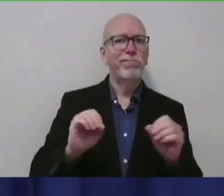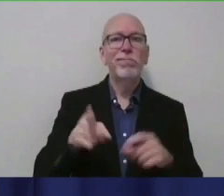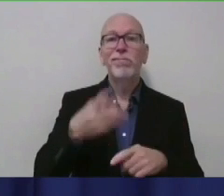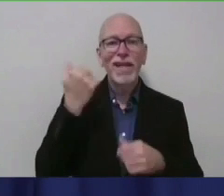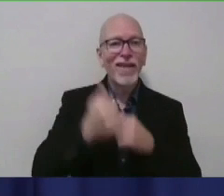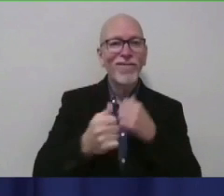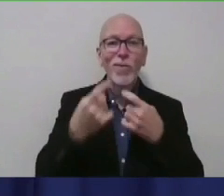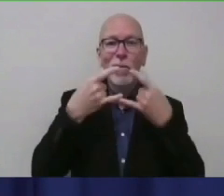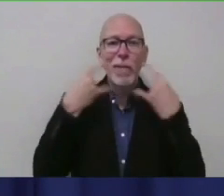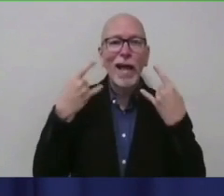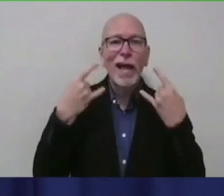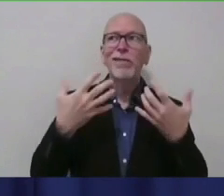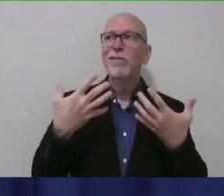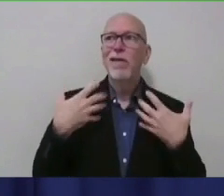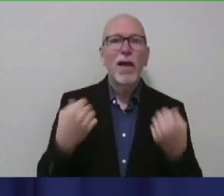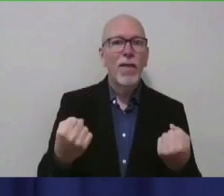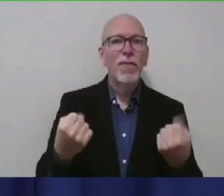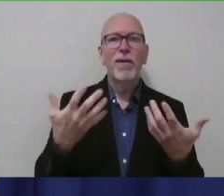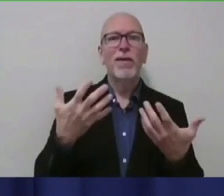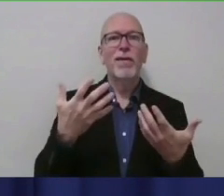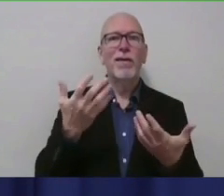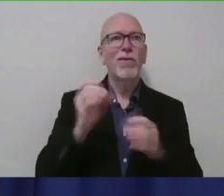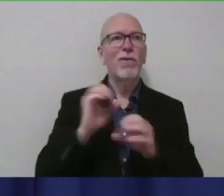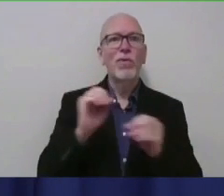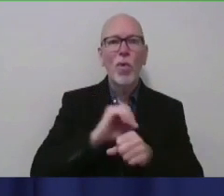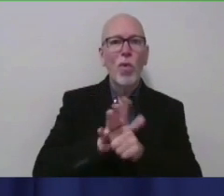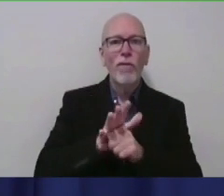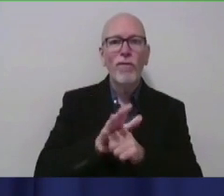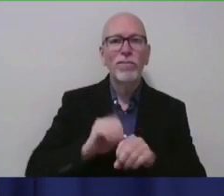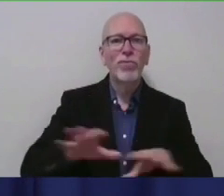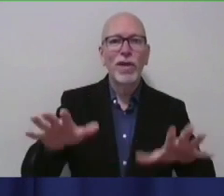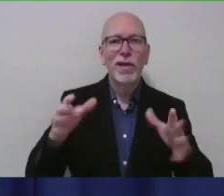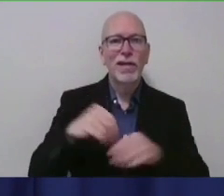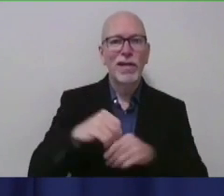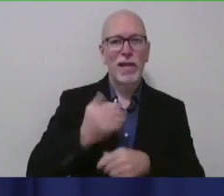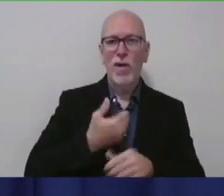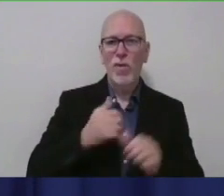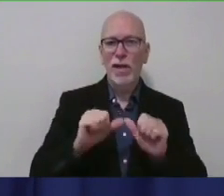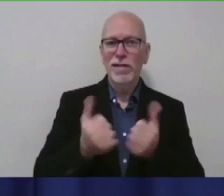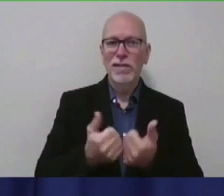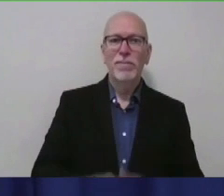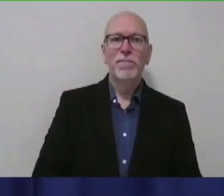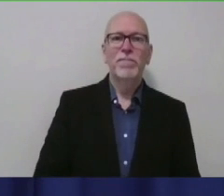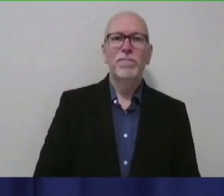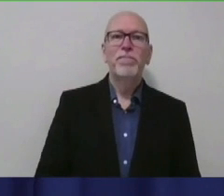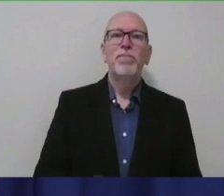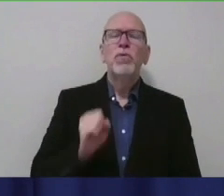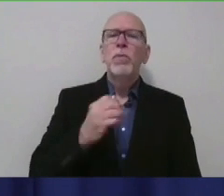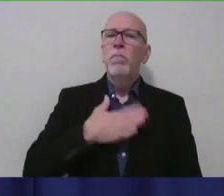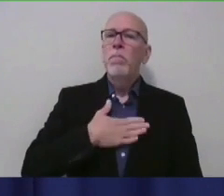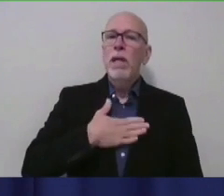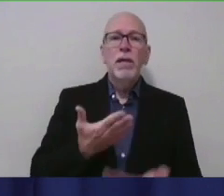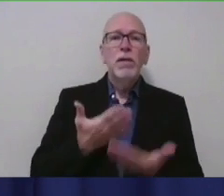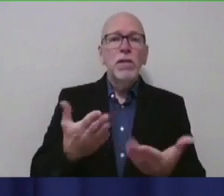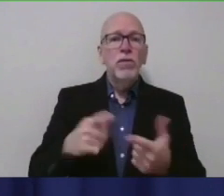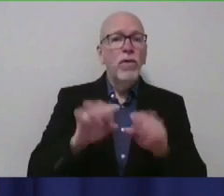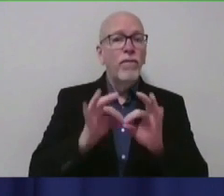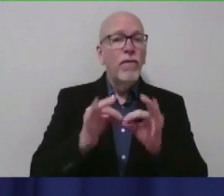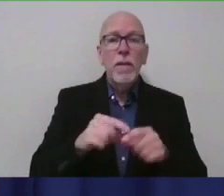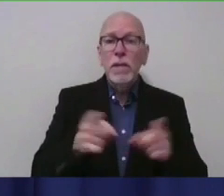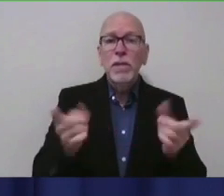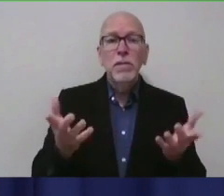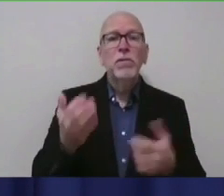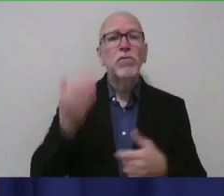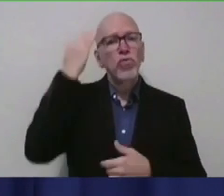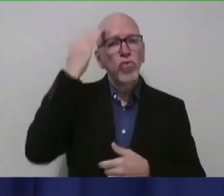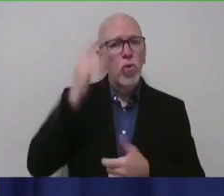completely healthy and free of COVID-19 spread in our agency. So my advice to families is this. Know your risks.